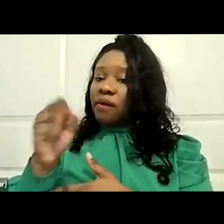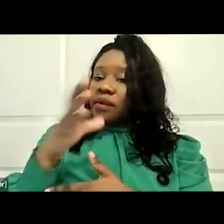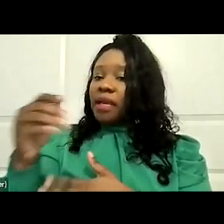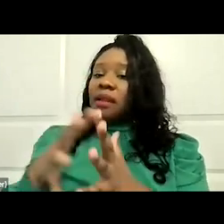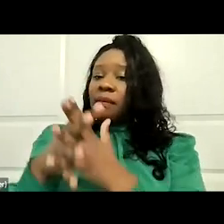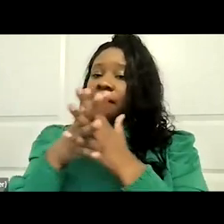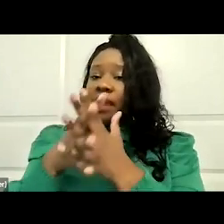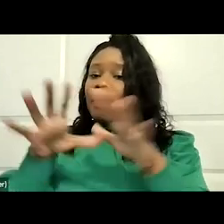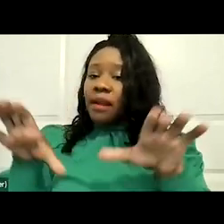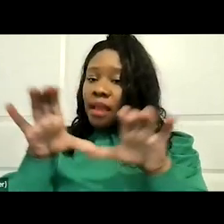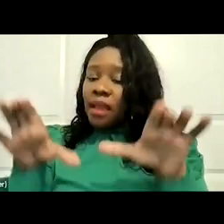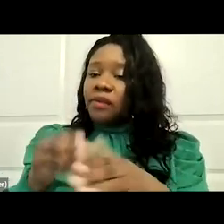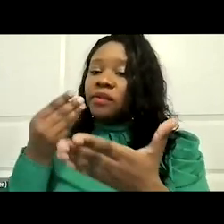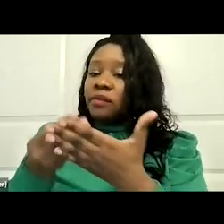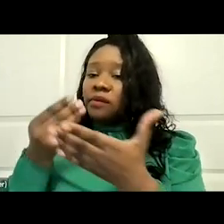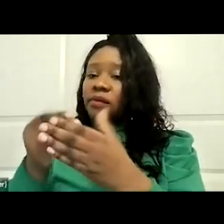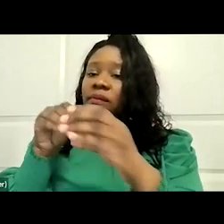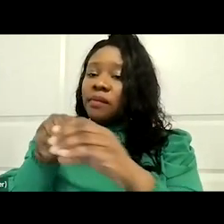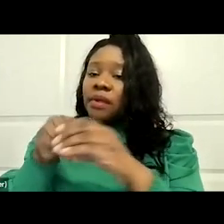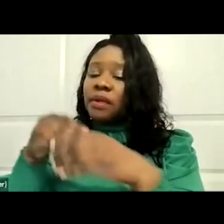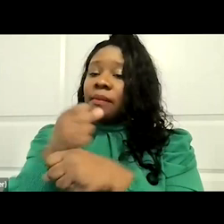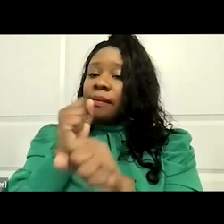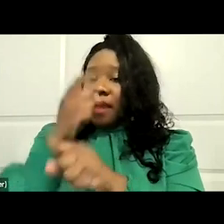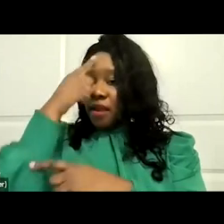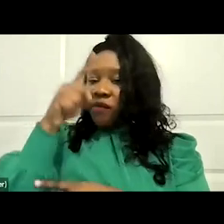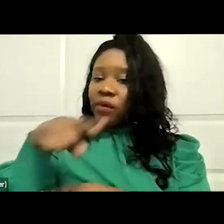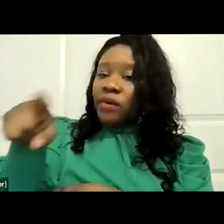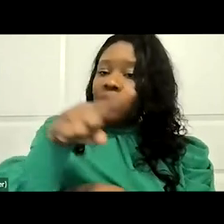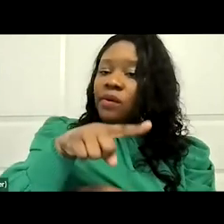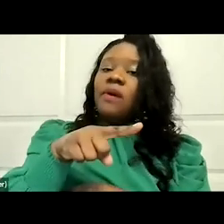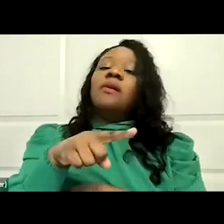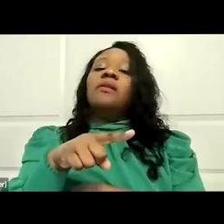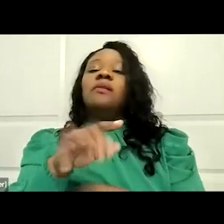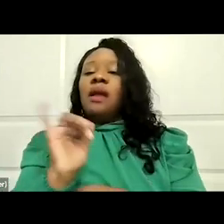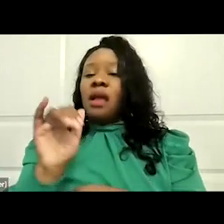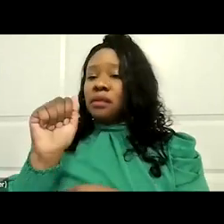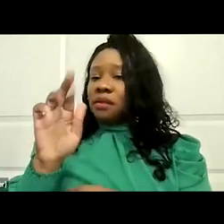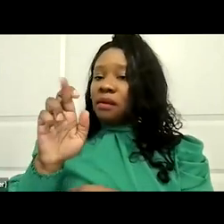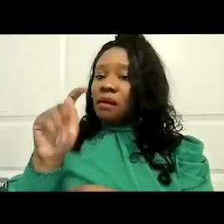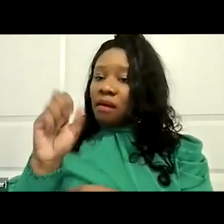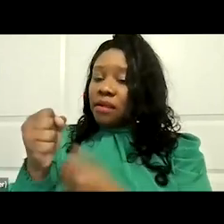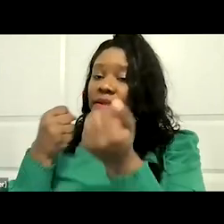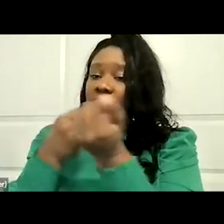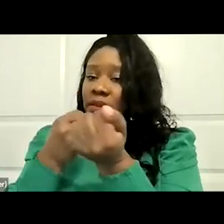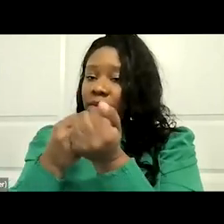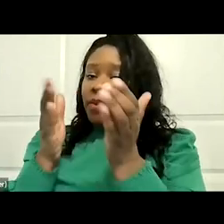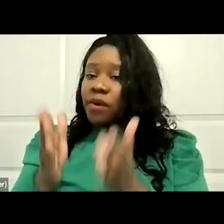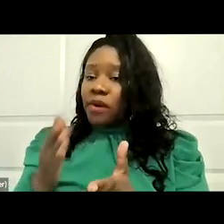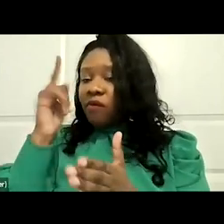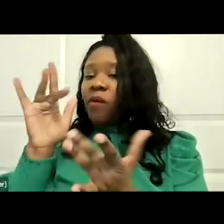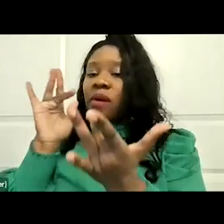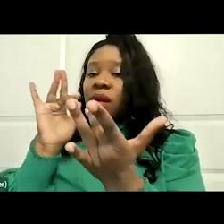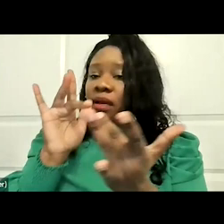created for you as a arts advocate to contact your member of